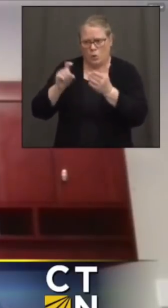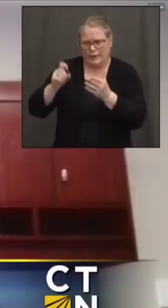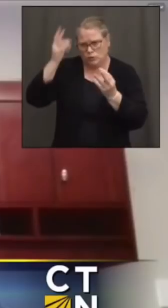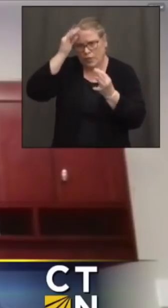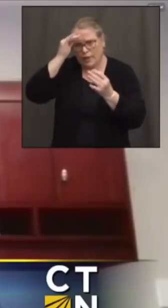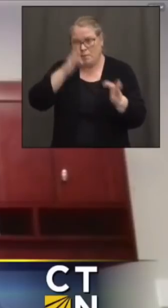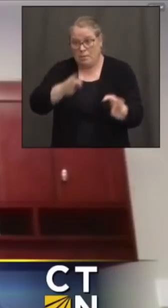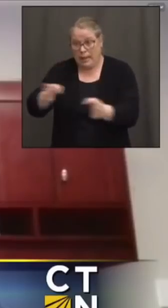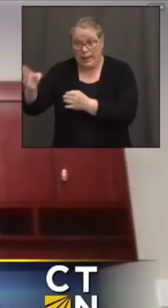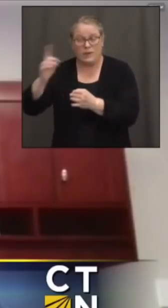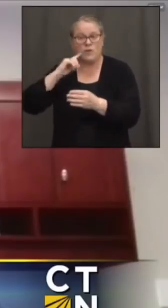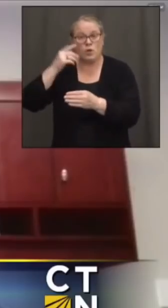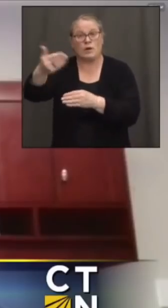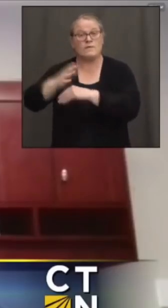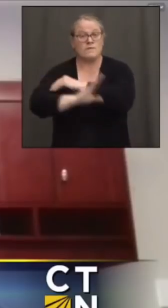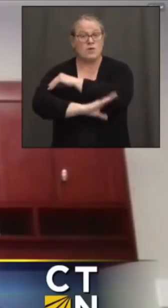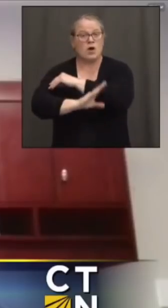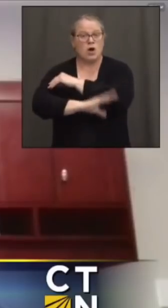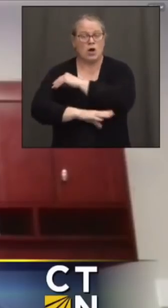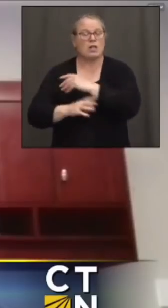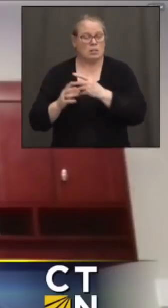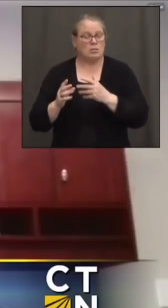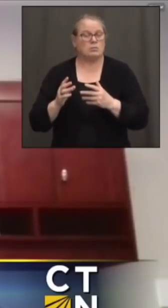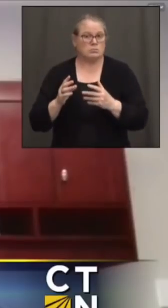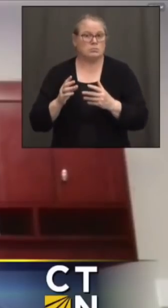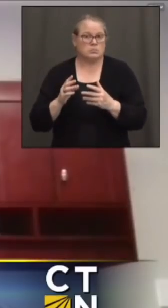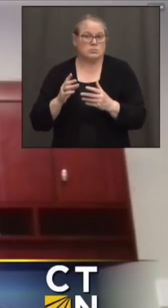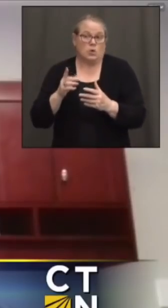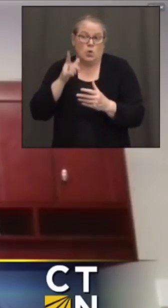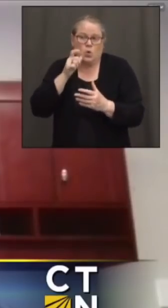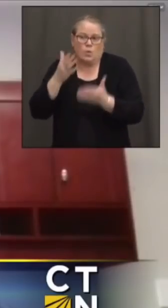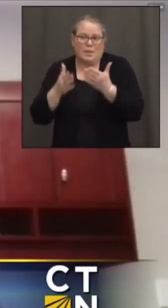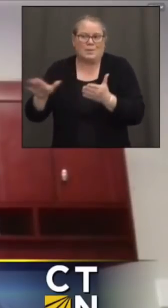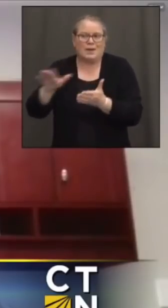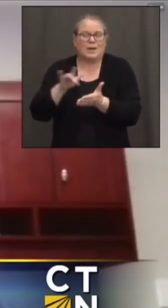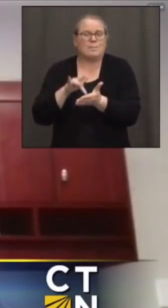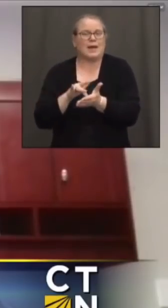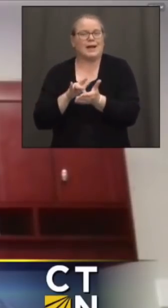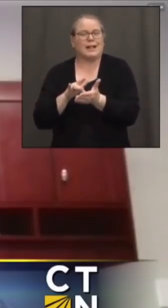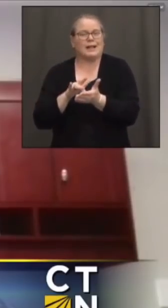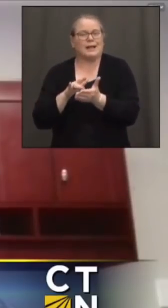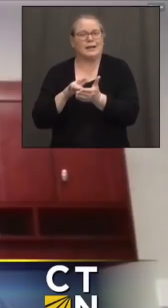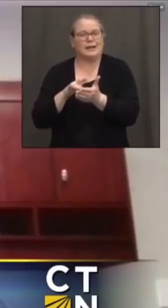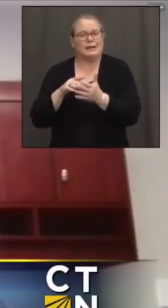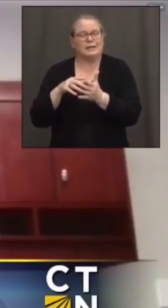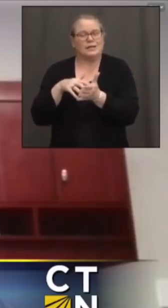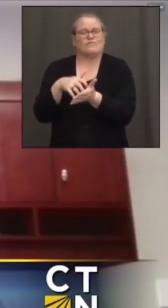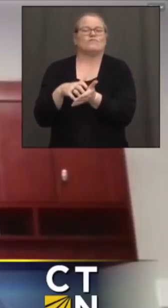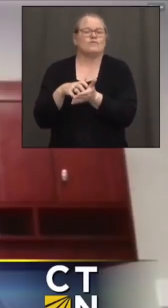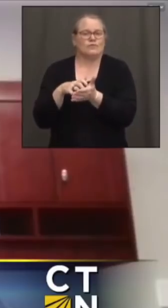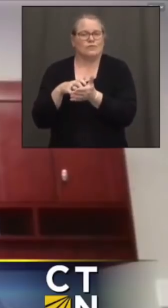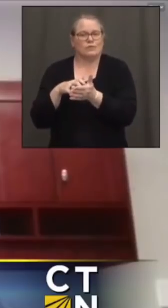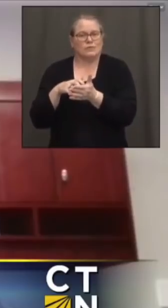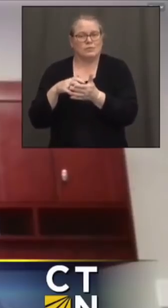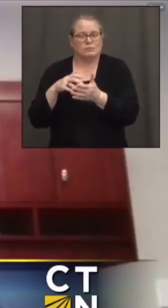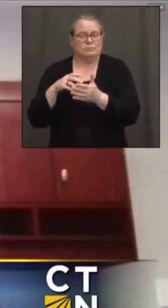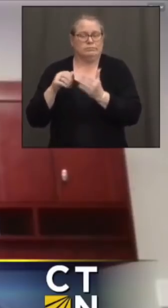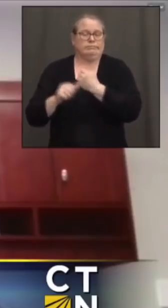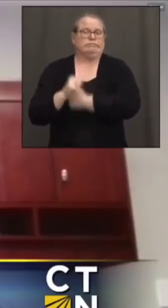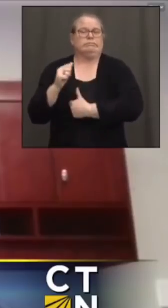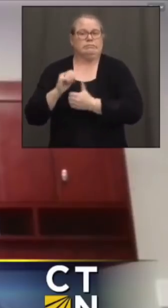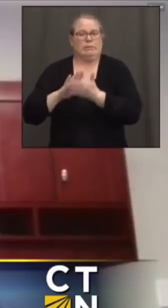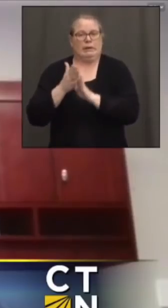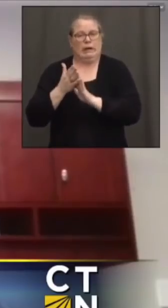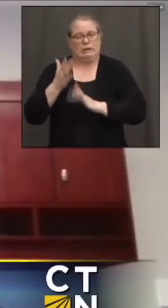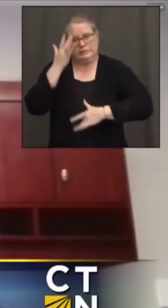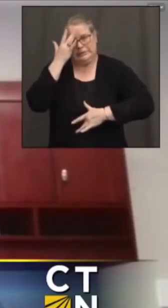for students who may be medically fragile and all of that. So we're really working very hard to make sure we have that guidance available